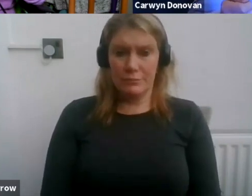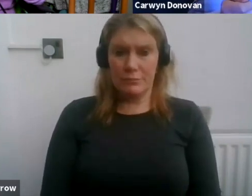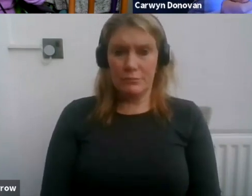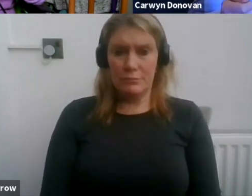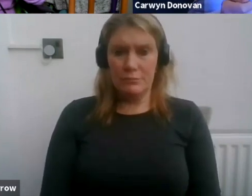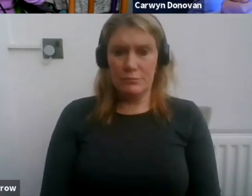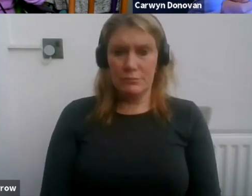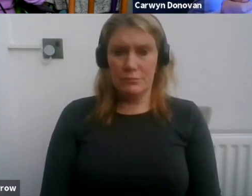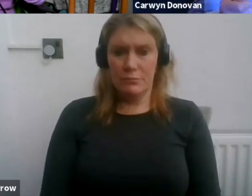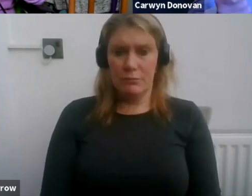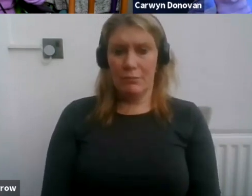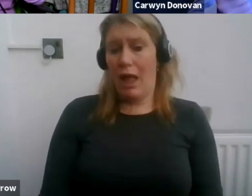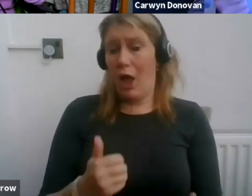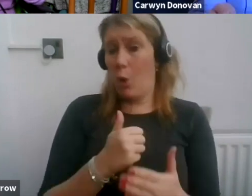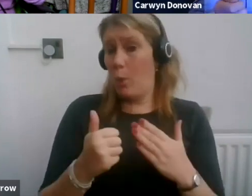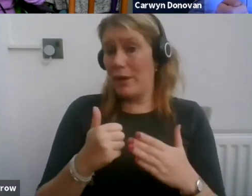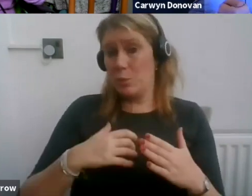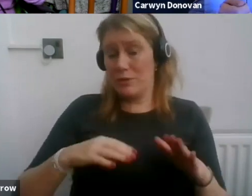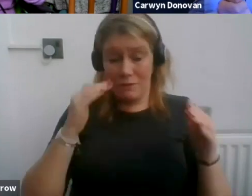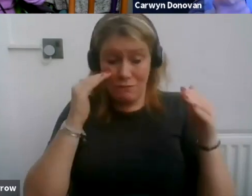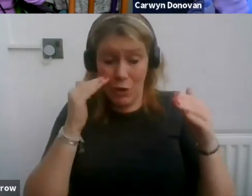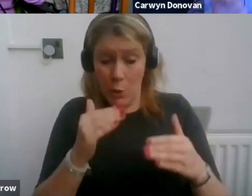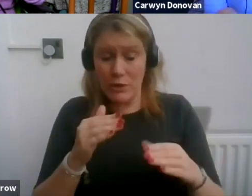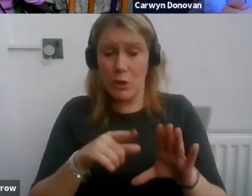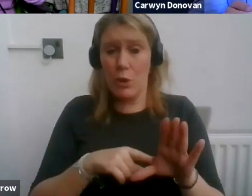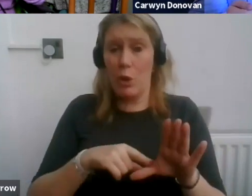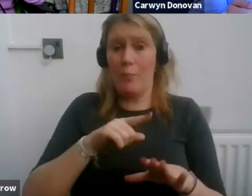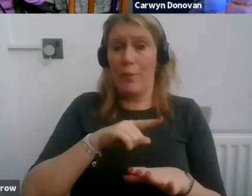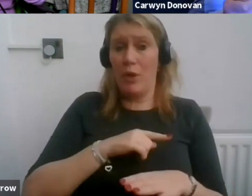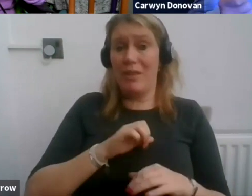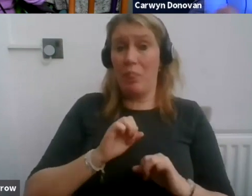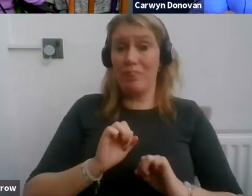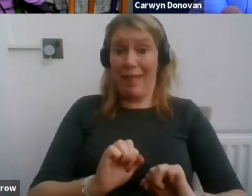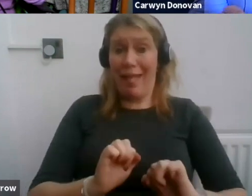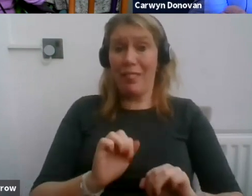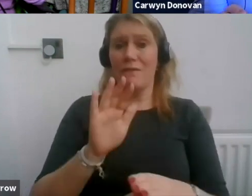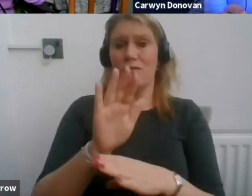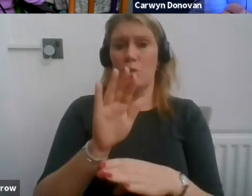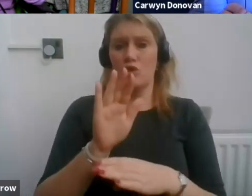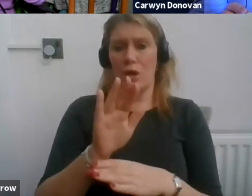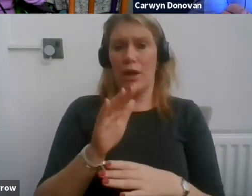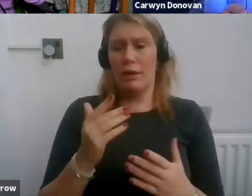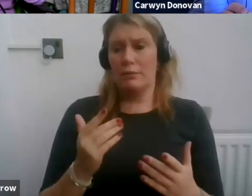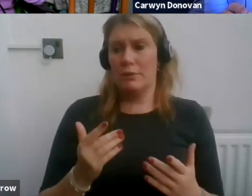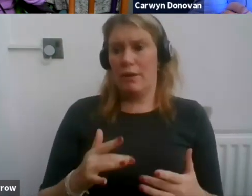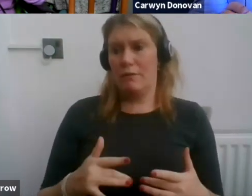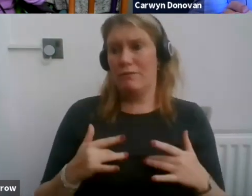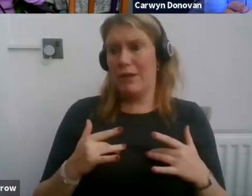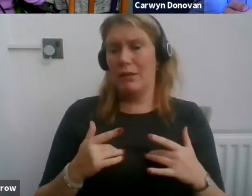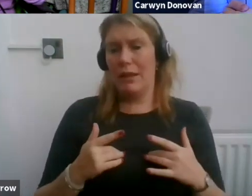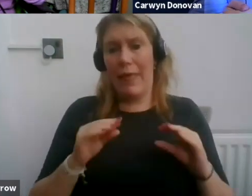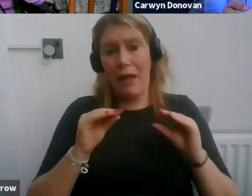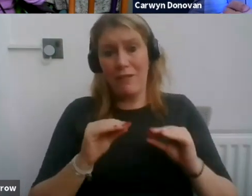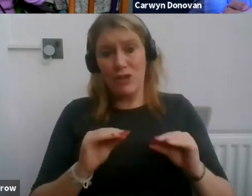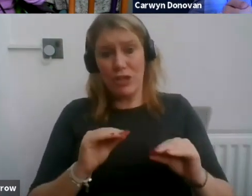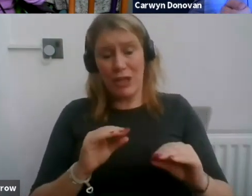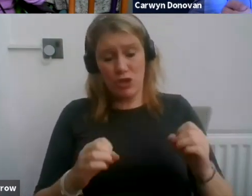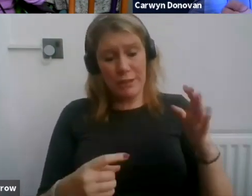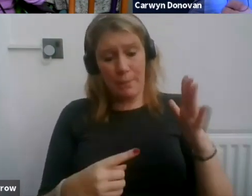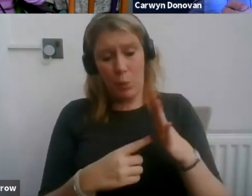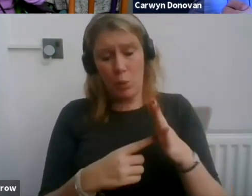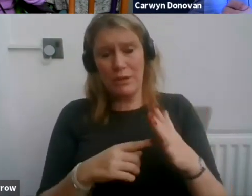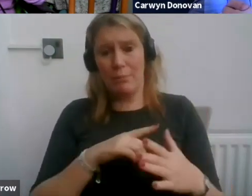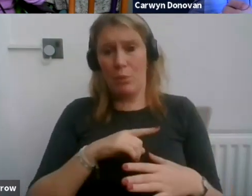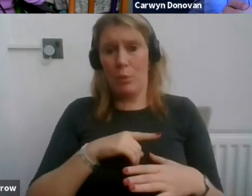focus on the youth. I think that that is the future, education and the youth because, you know, they're not